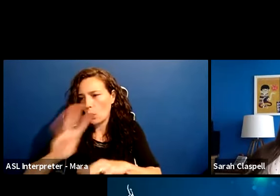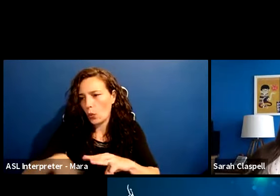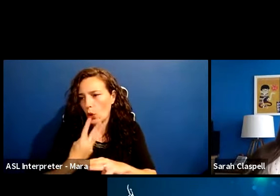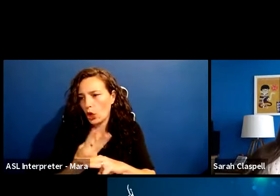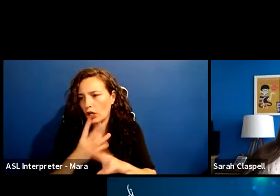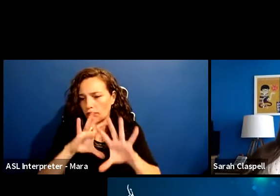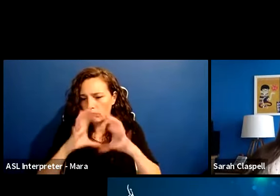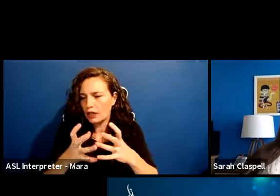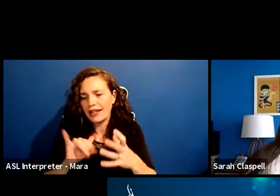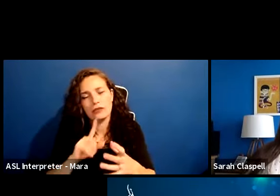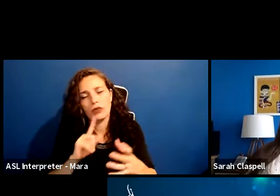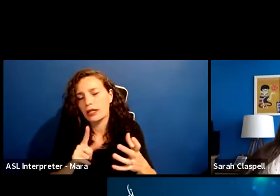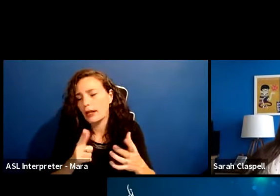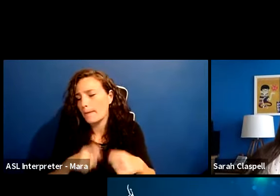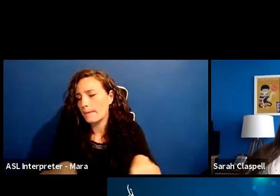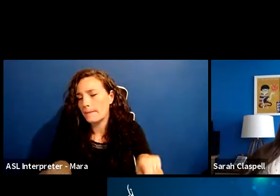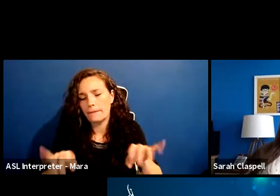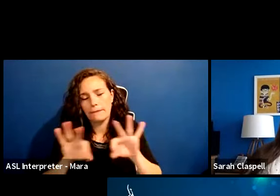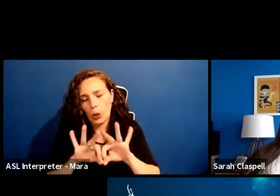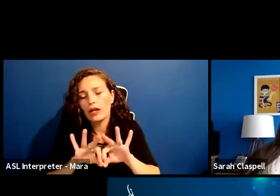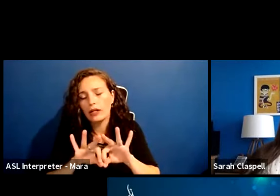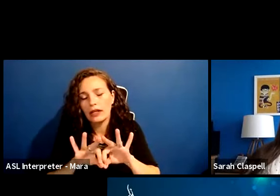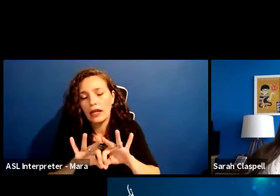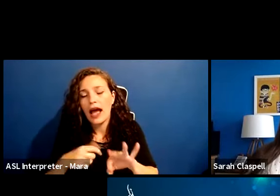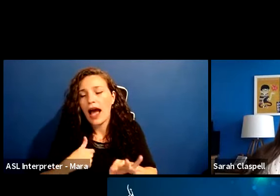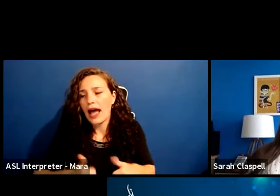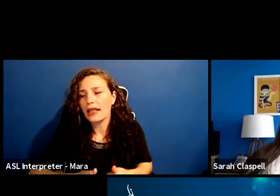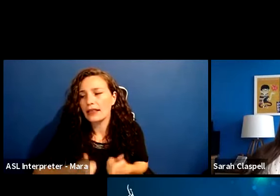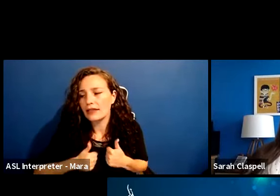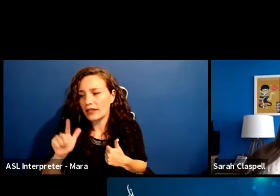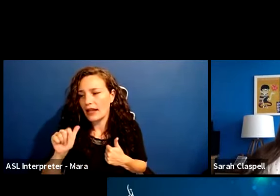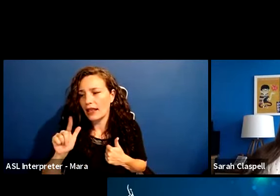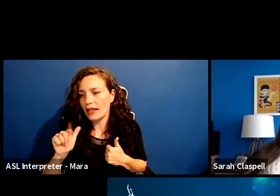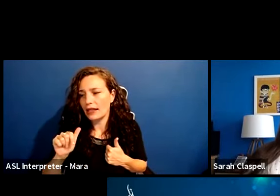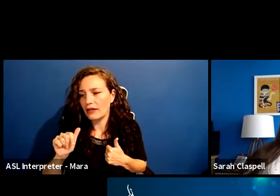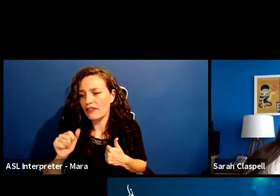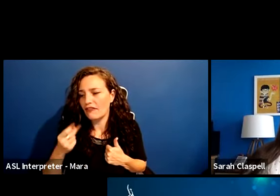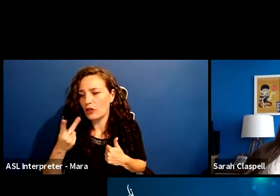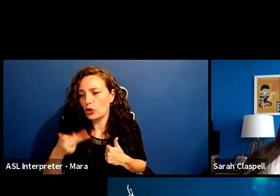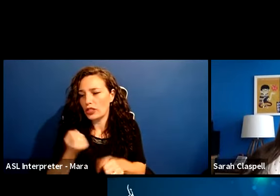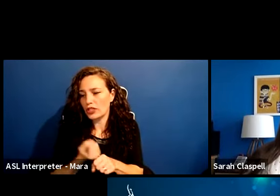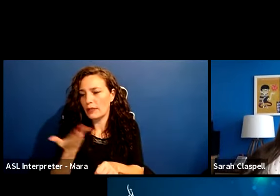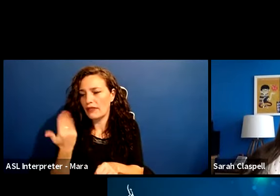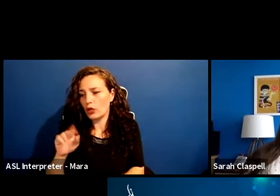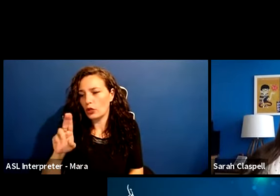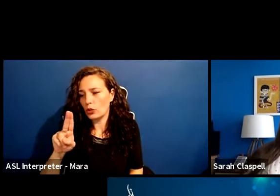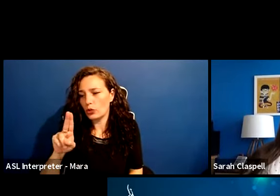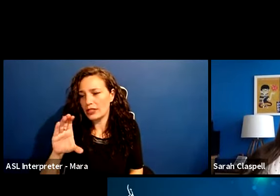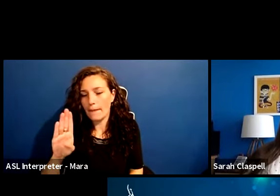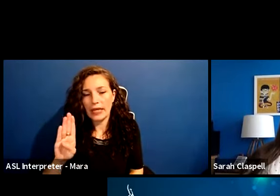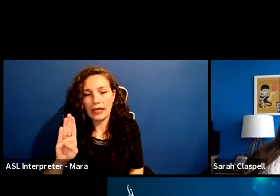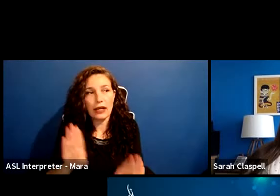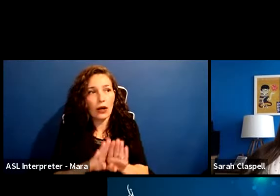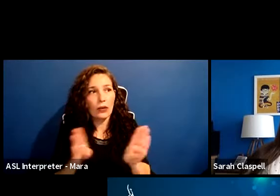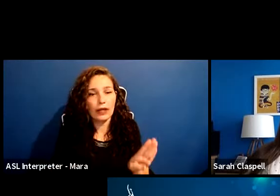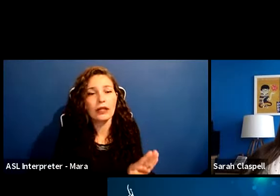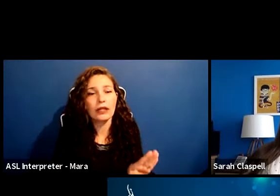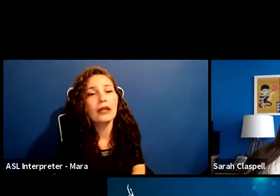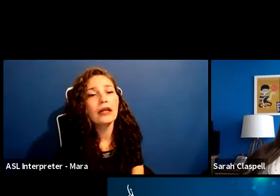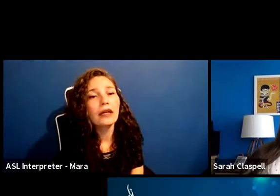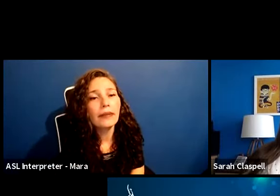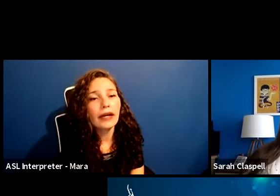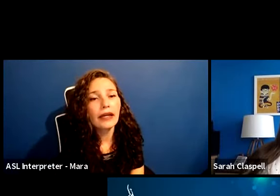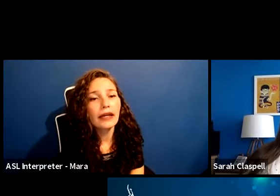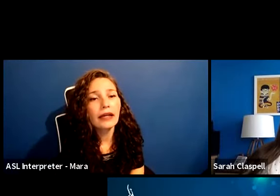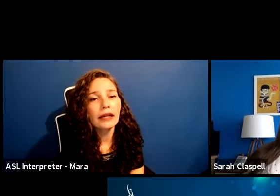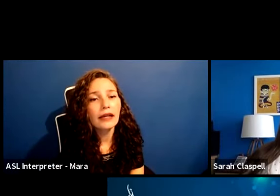huge thing. I, I lived in Los Angeles for a few years before UCB opened up. Um, and once it, once it did, and once I got involved in that